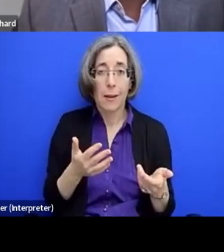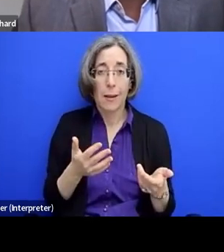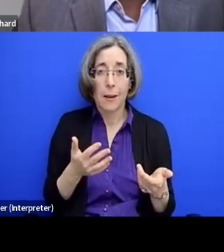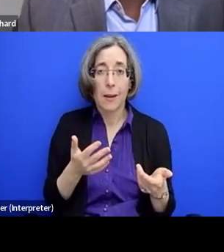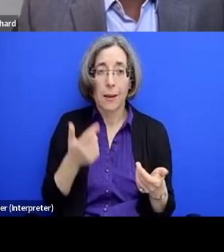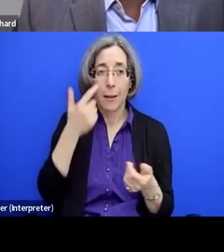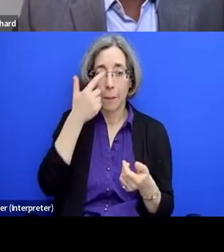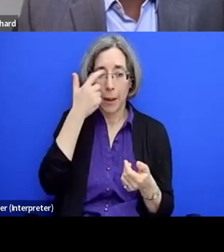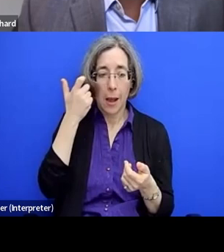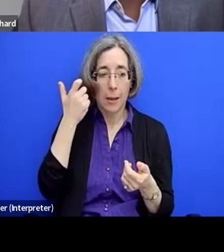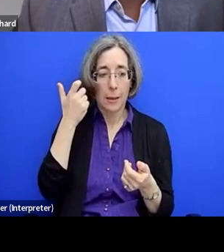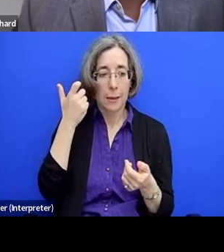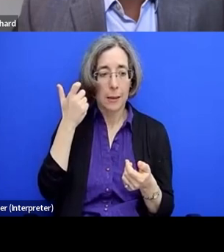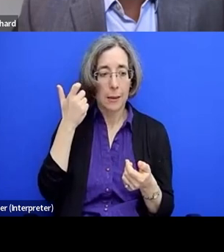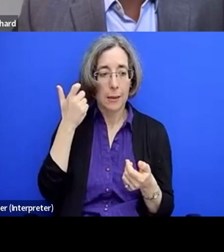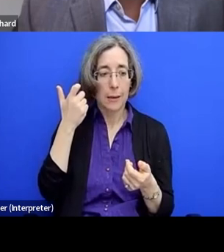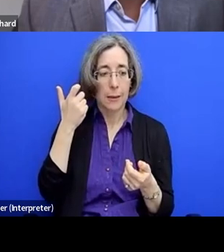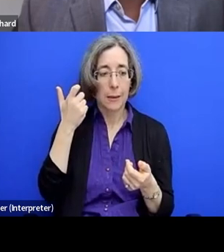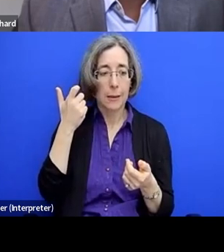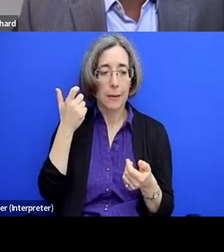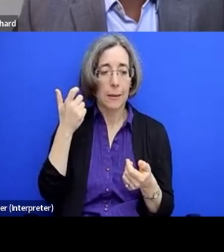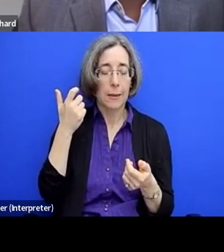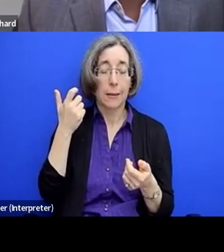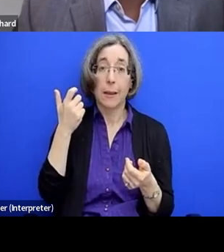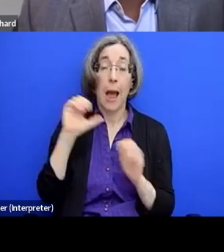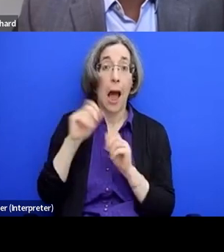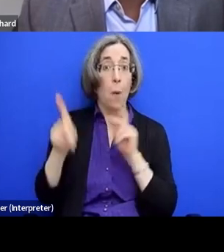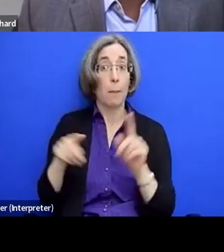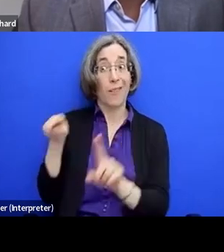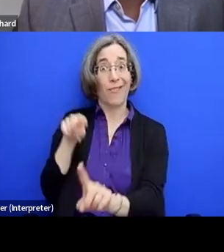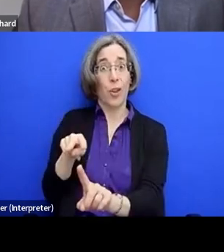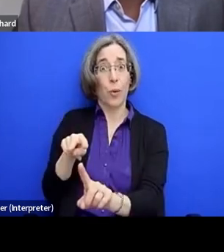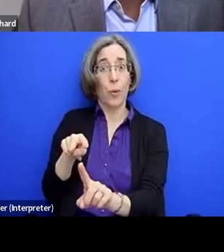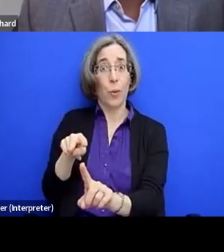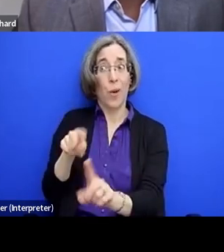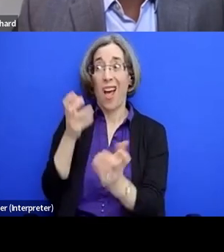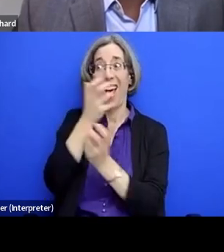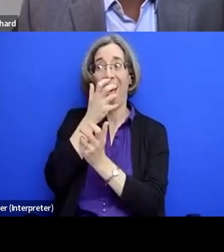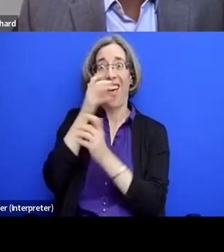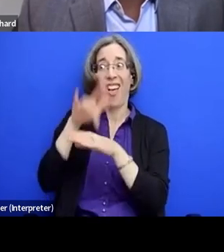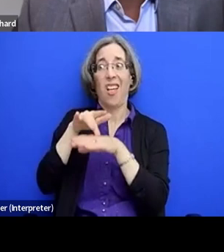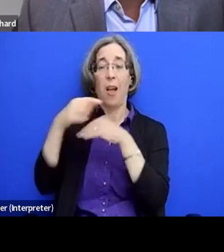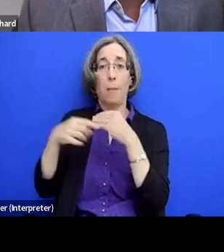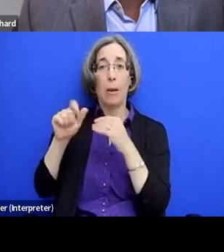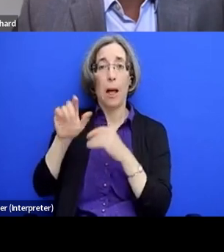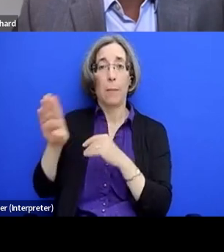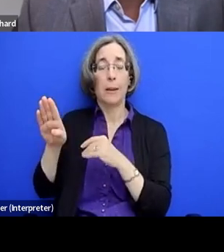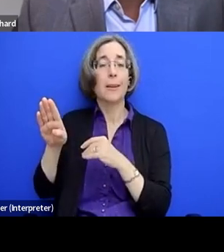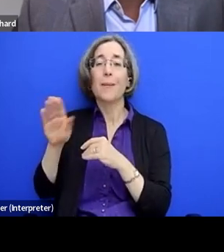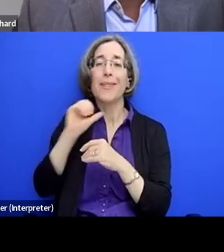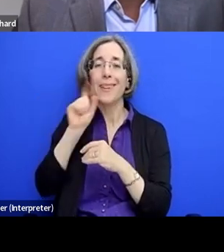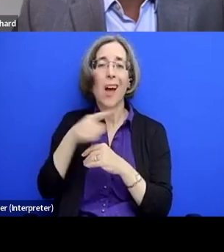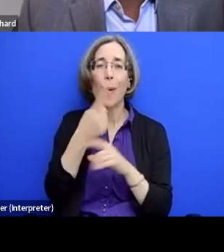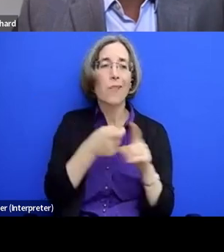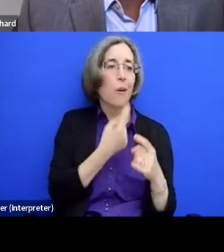the kind of spectacle surrounding albinism exists not within any one particular medical system or